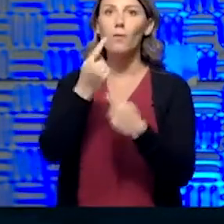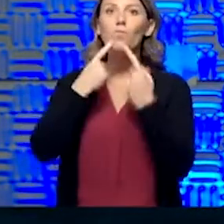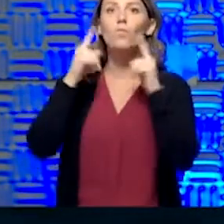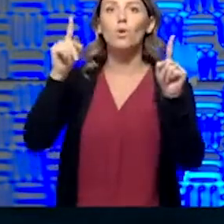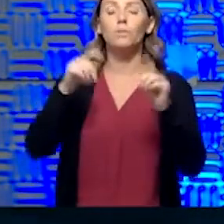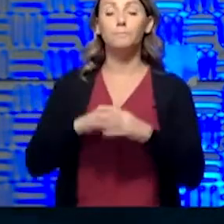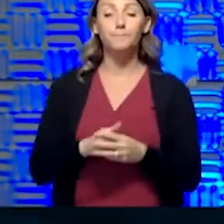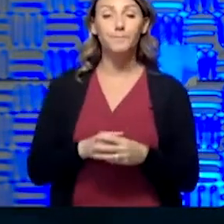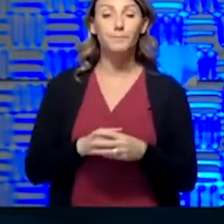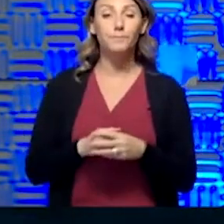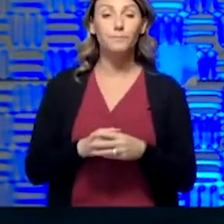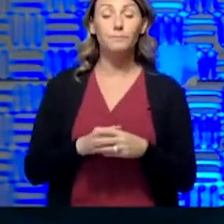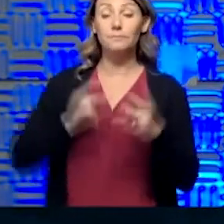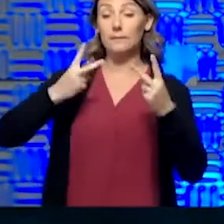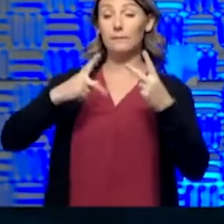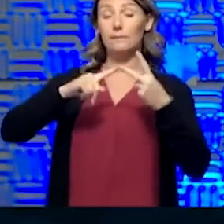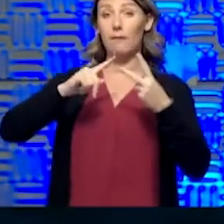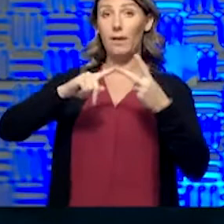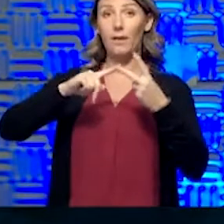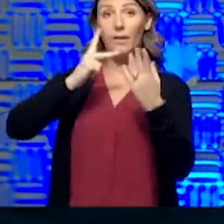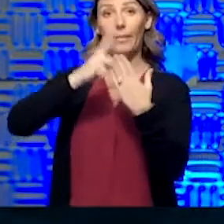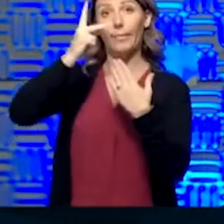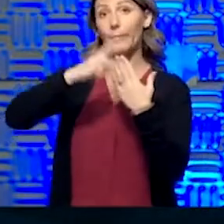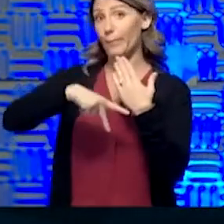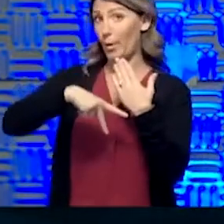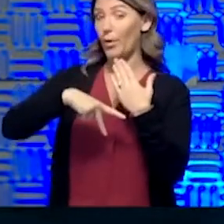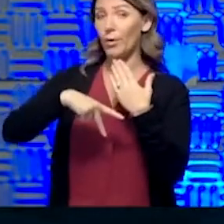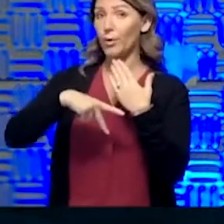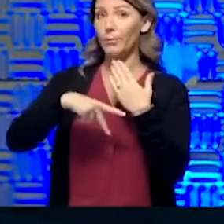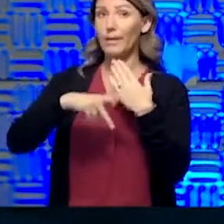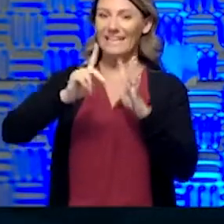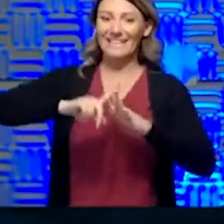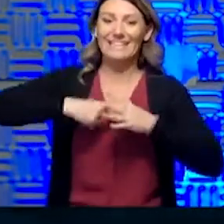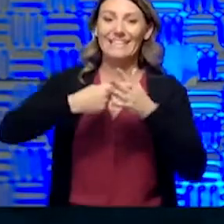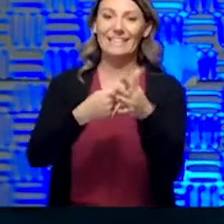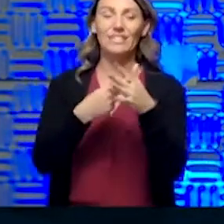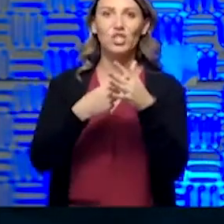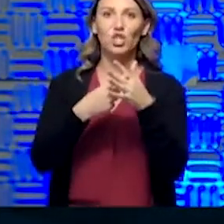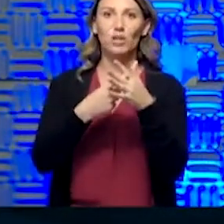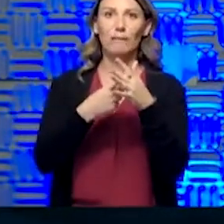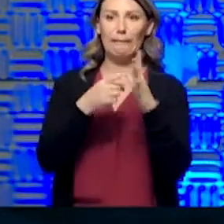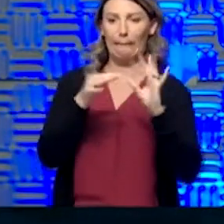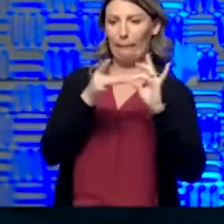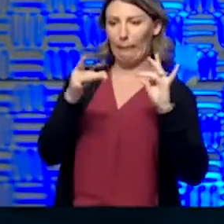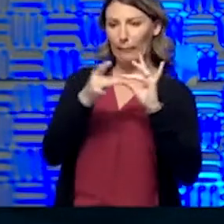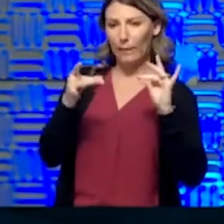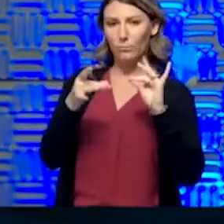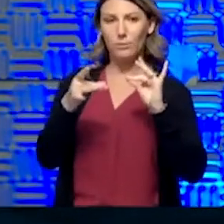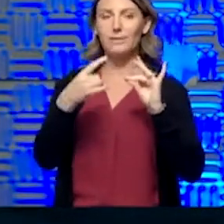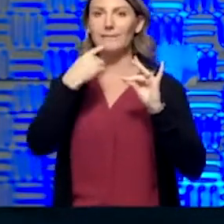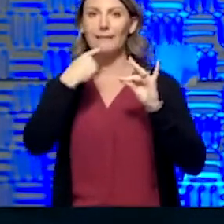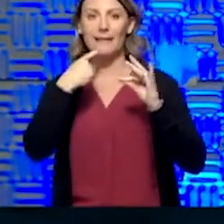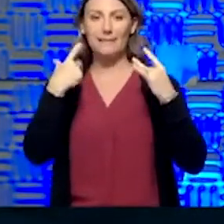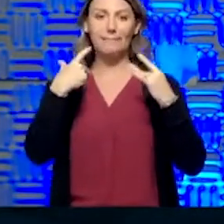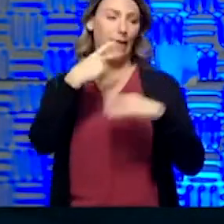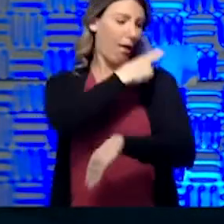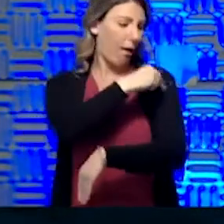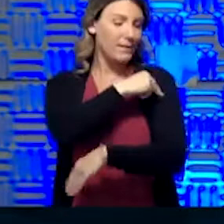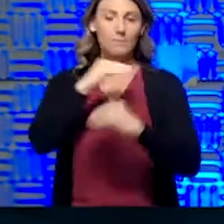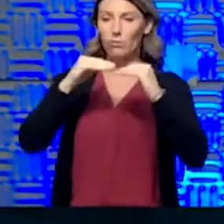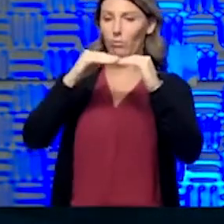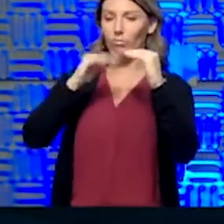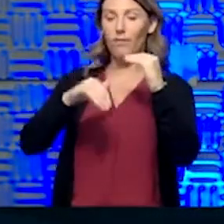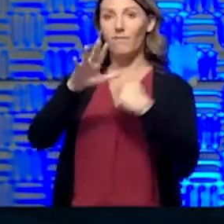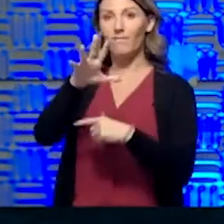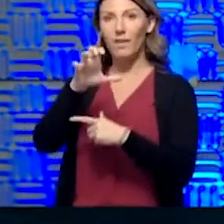Secondly, that program did not allow, initially, I mean, the language is that it allows hospitals, less than 500 employees,